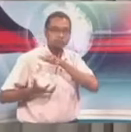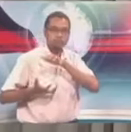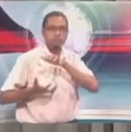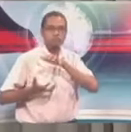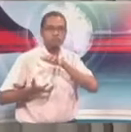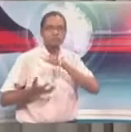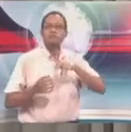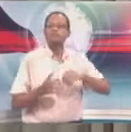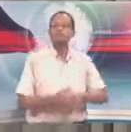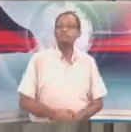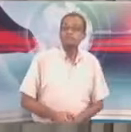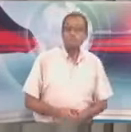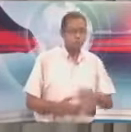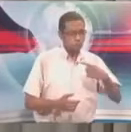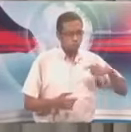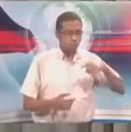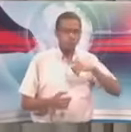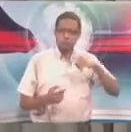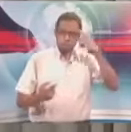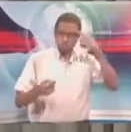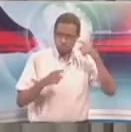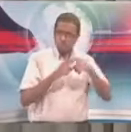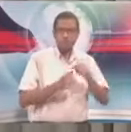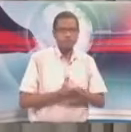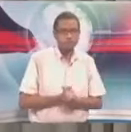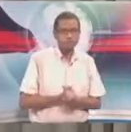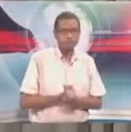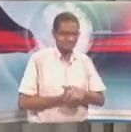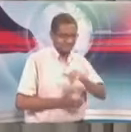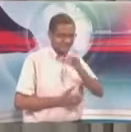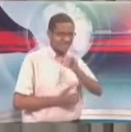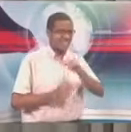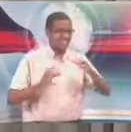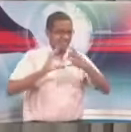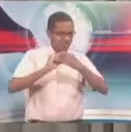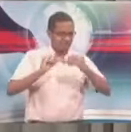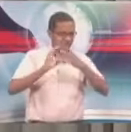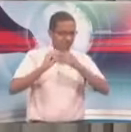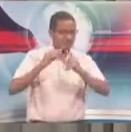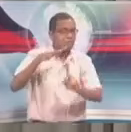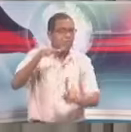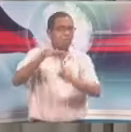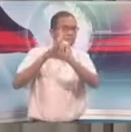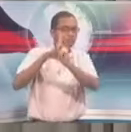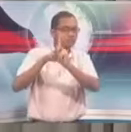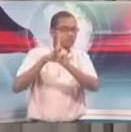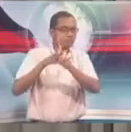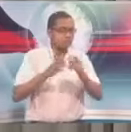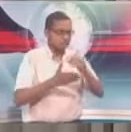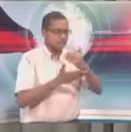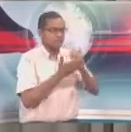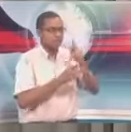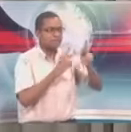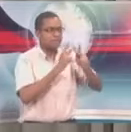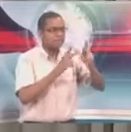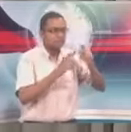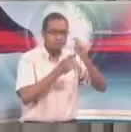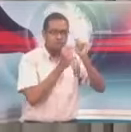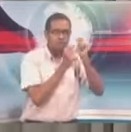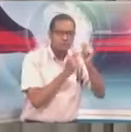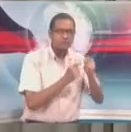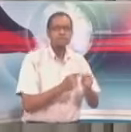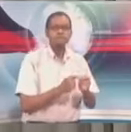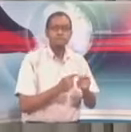sale of fuel. This story arose by certain people in Trinidad. Up to today, in the newspapers,